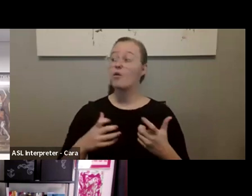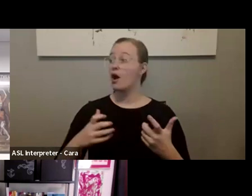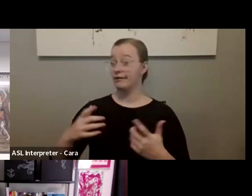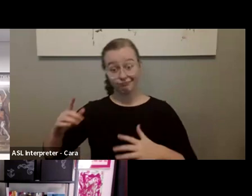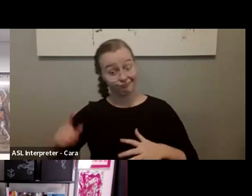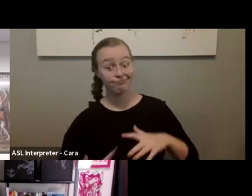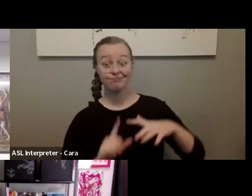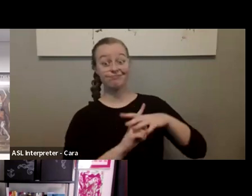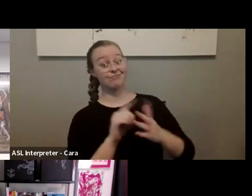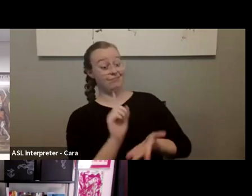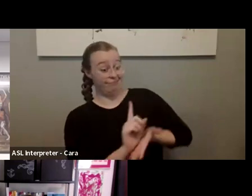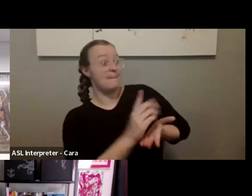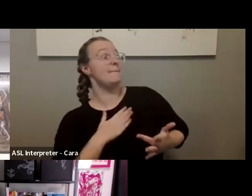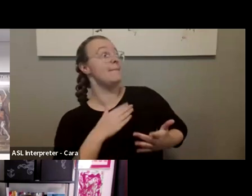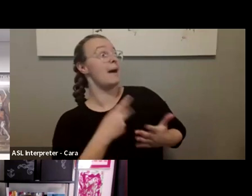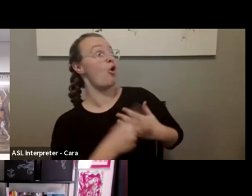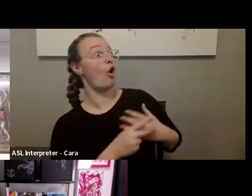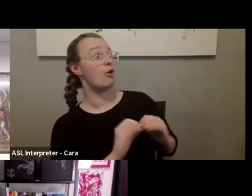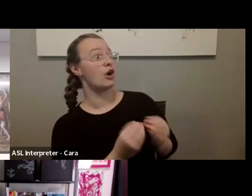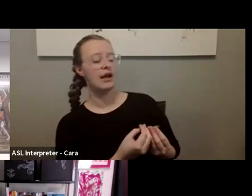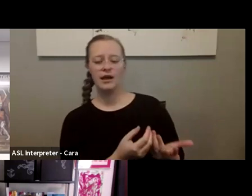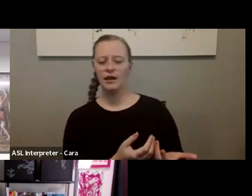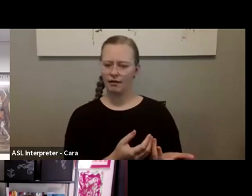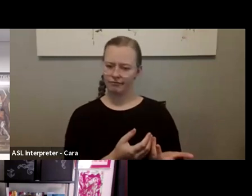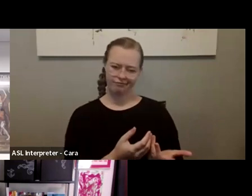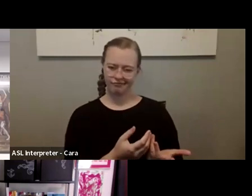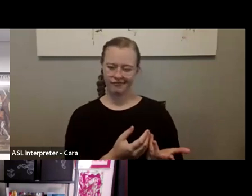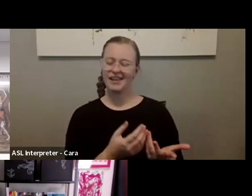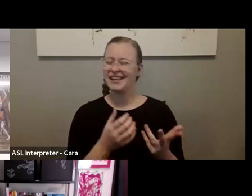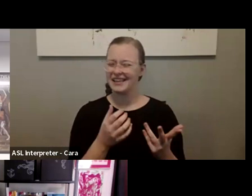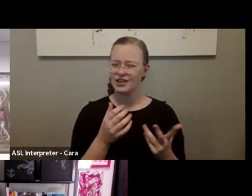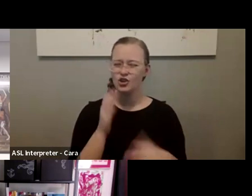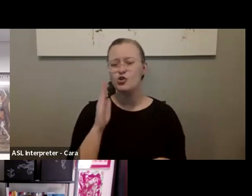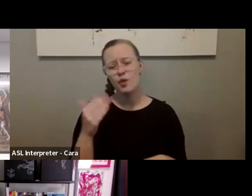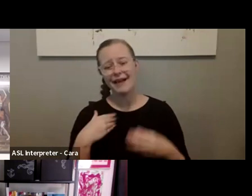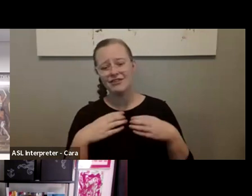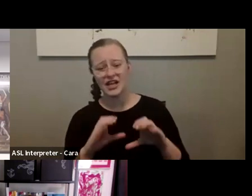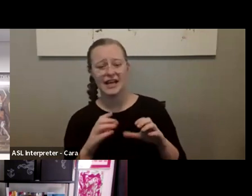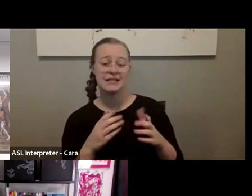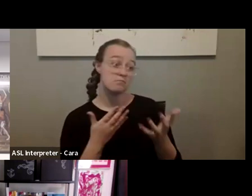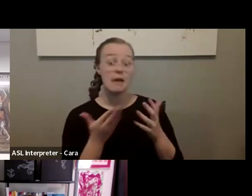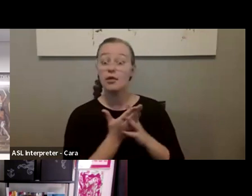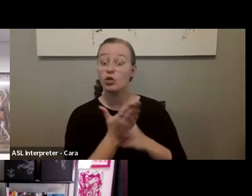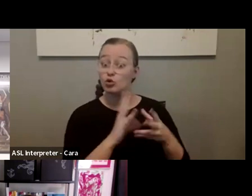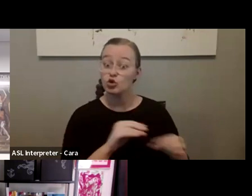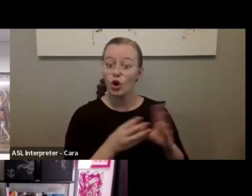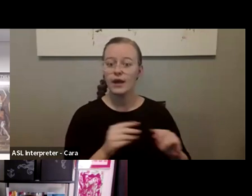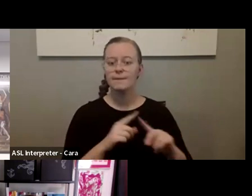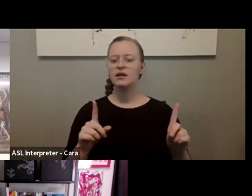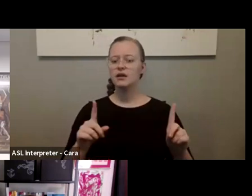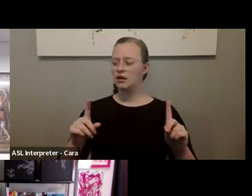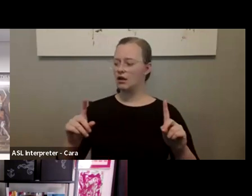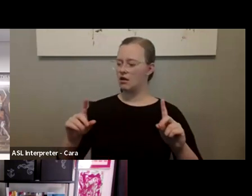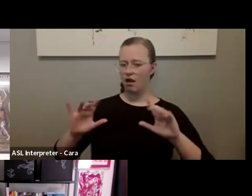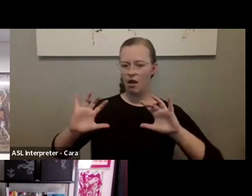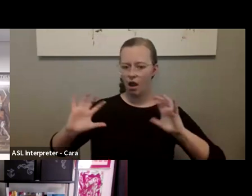program or their own organization. It's not to say that you don't get a chance to talk about through storytelling. But remember what the collective ask is, right? We're